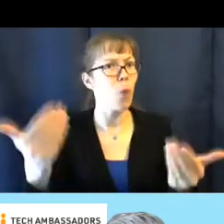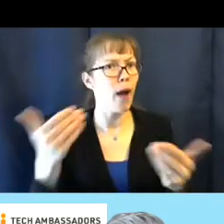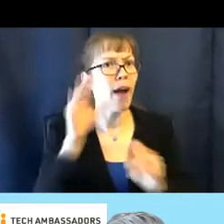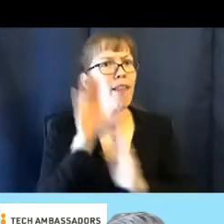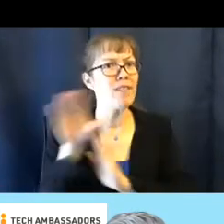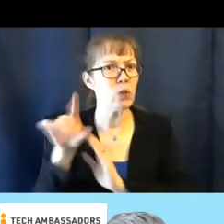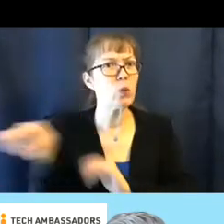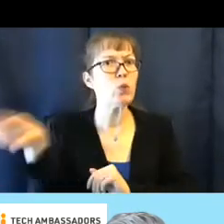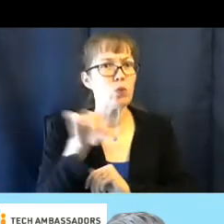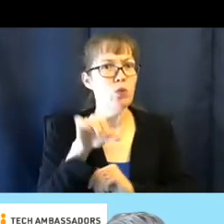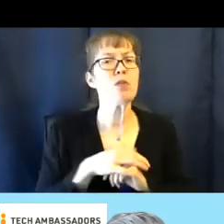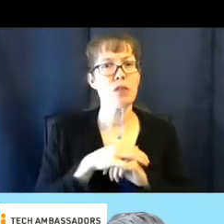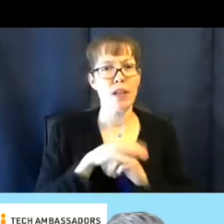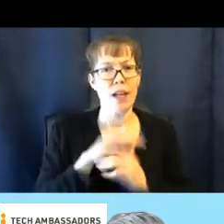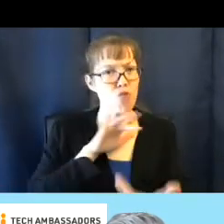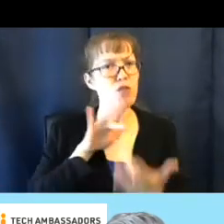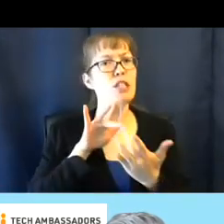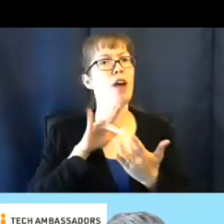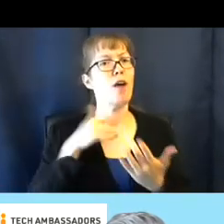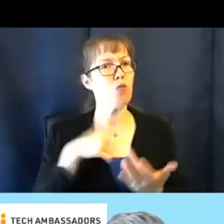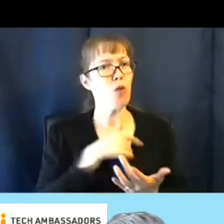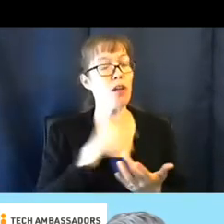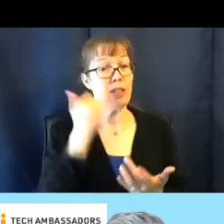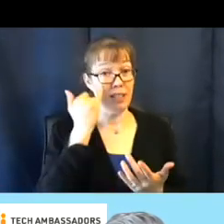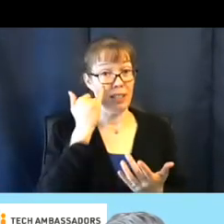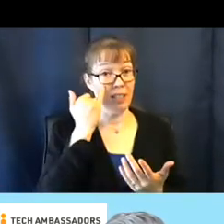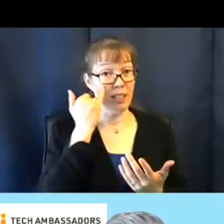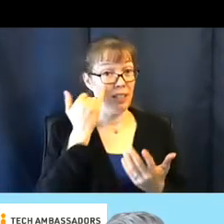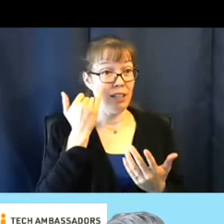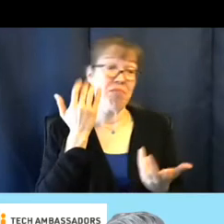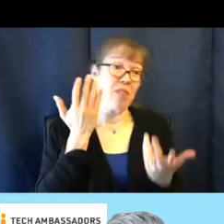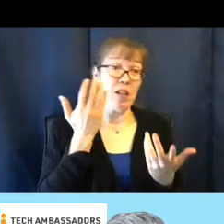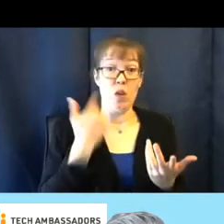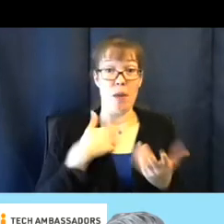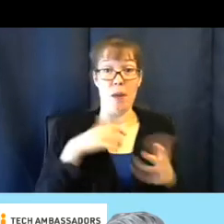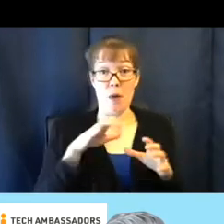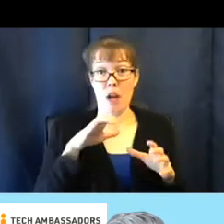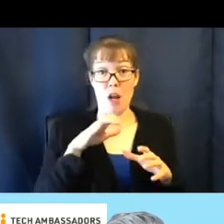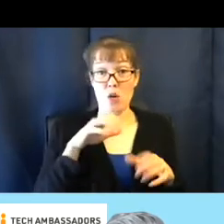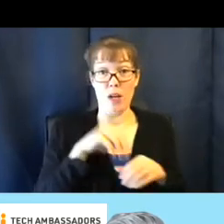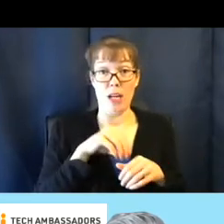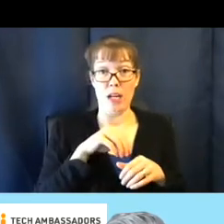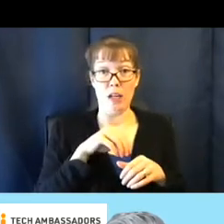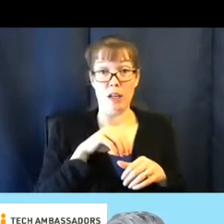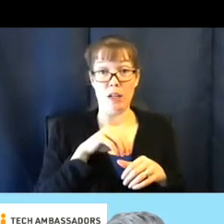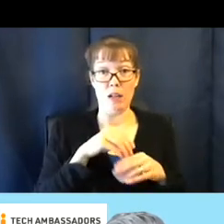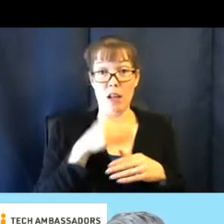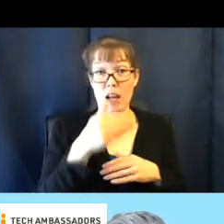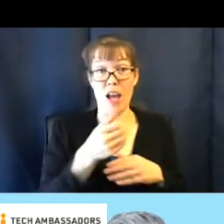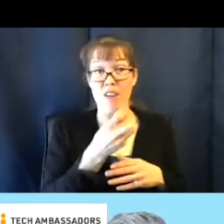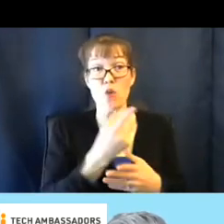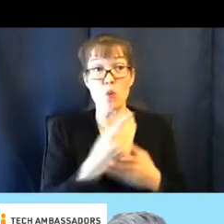And, and reach out to us. You know, even though we may not be doing this at the, you know, in the next couple of